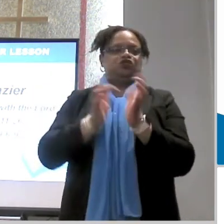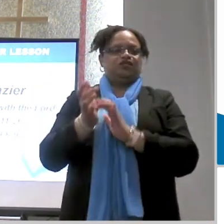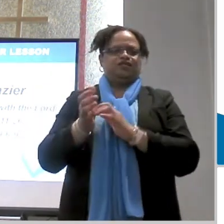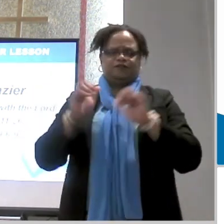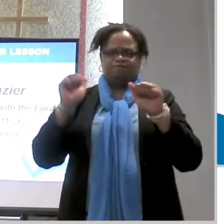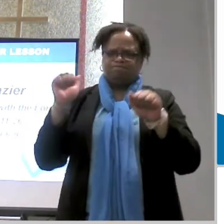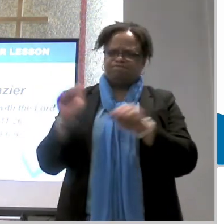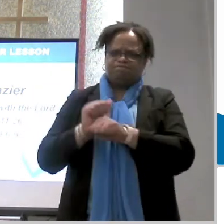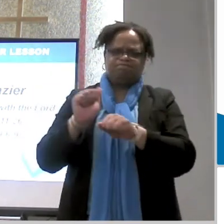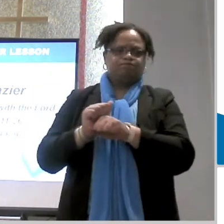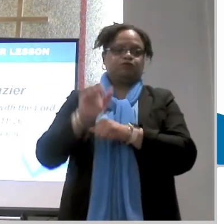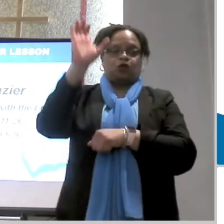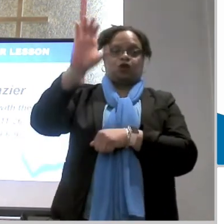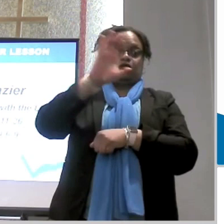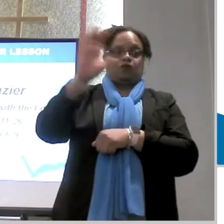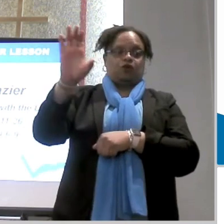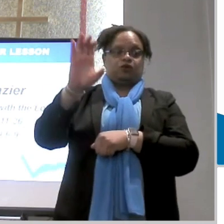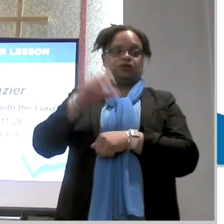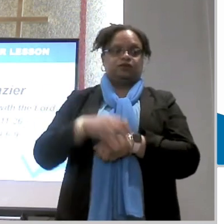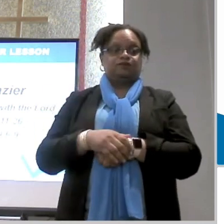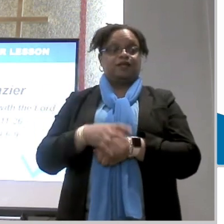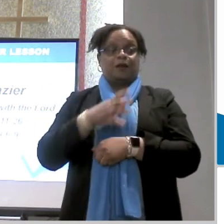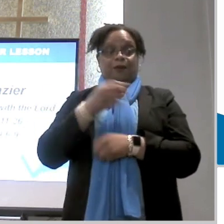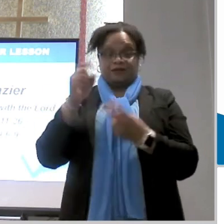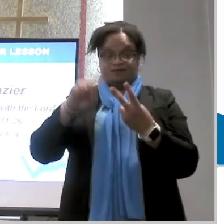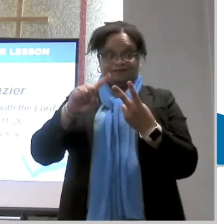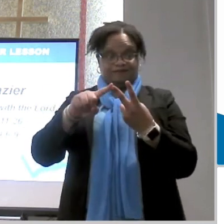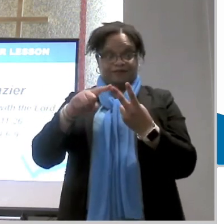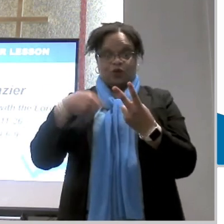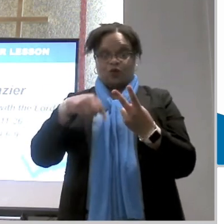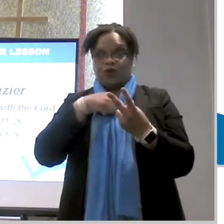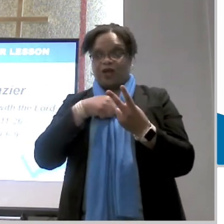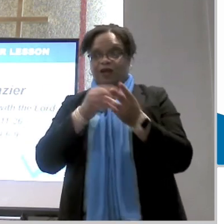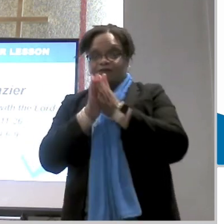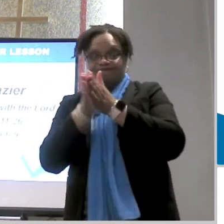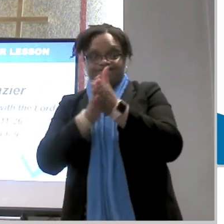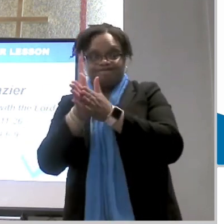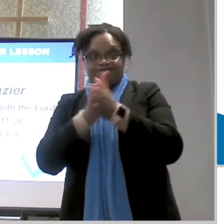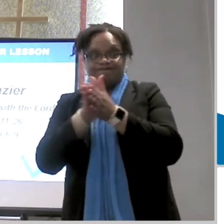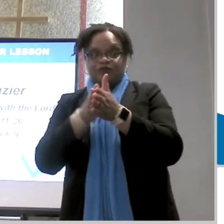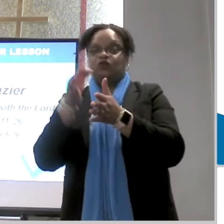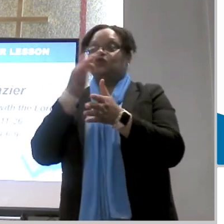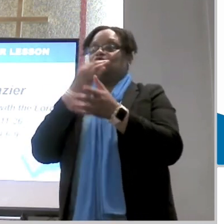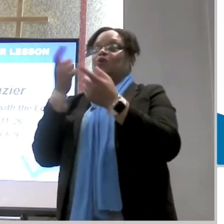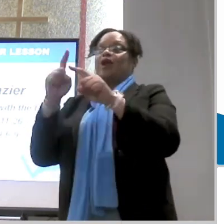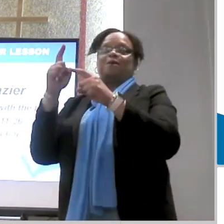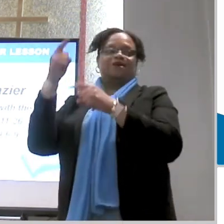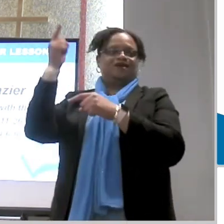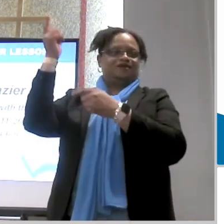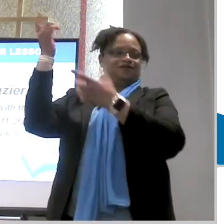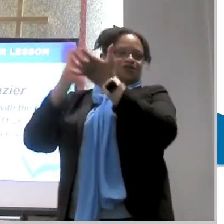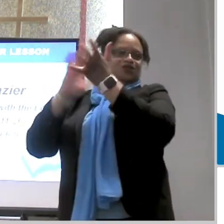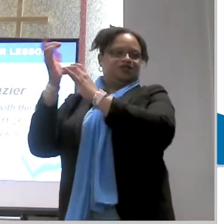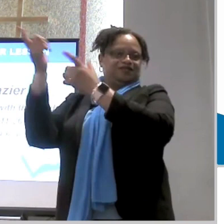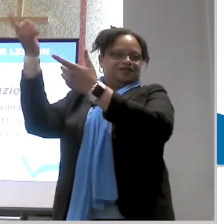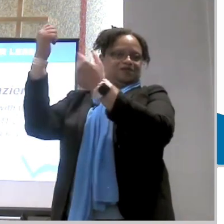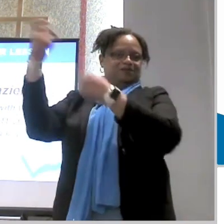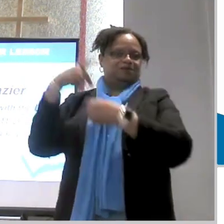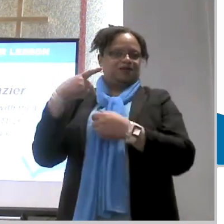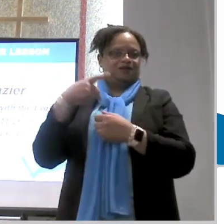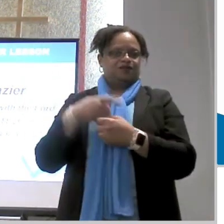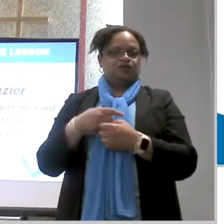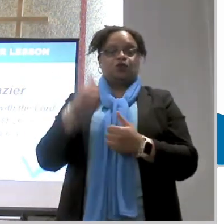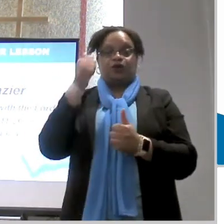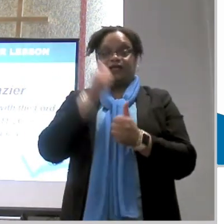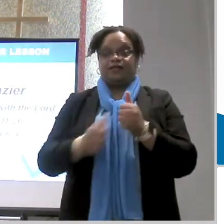us on the cross but also too it's an anticipation of what is to come in the future each time we